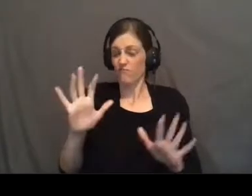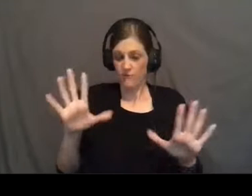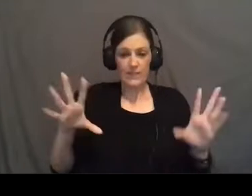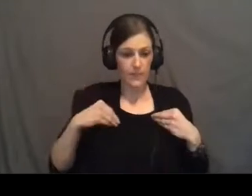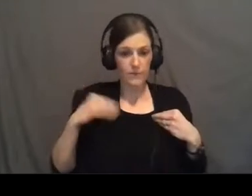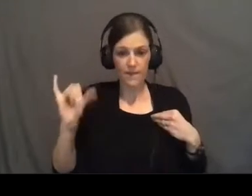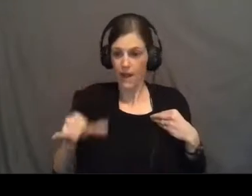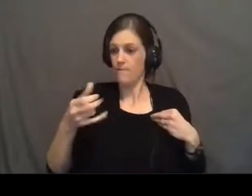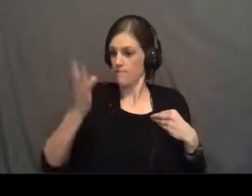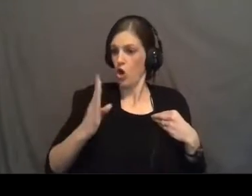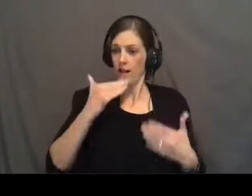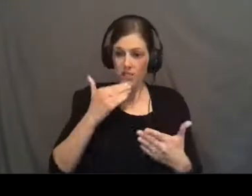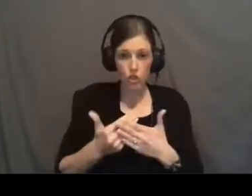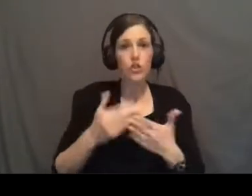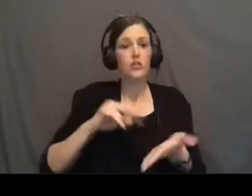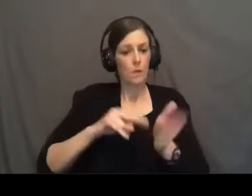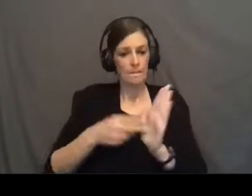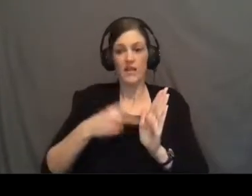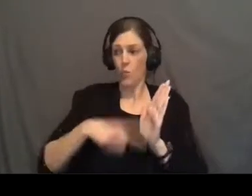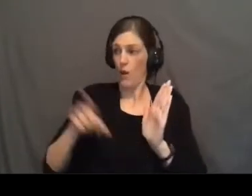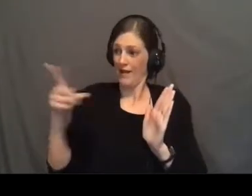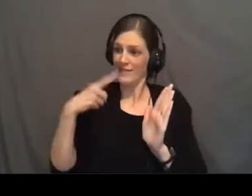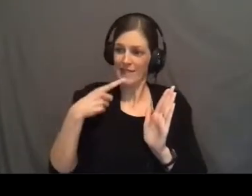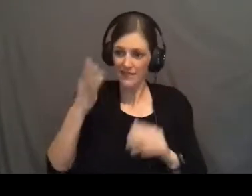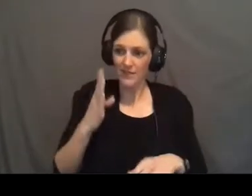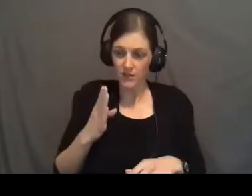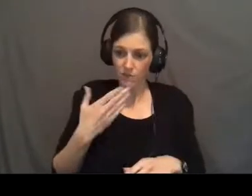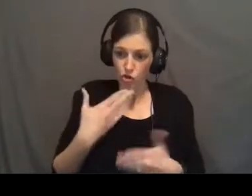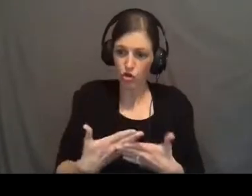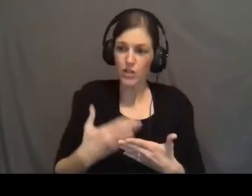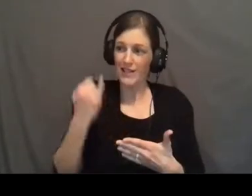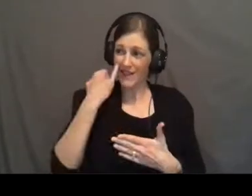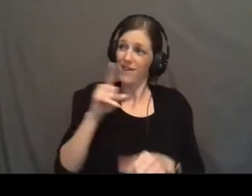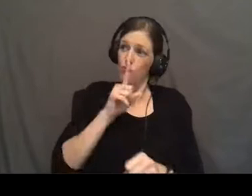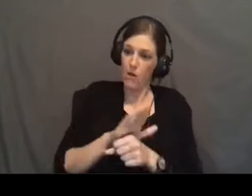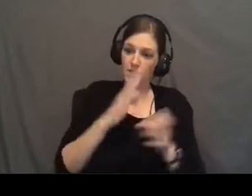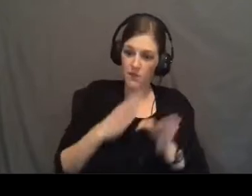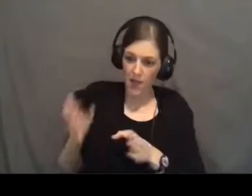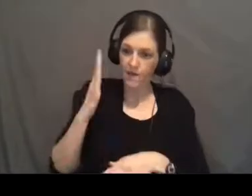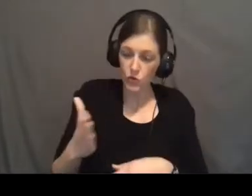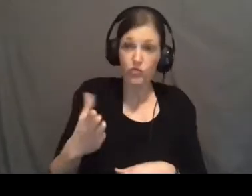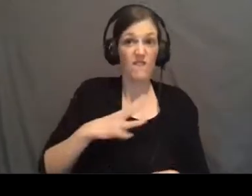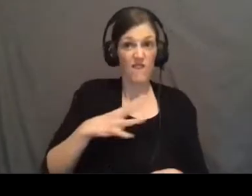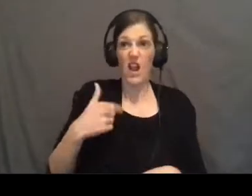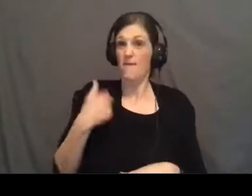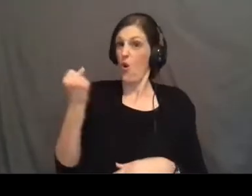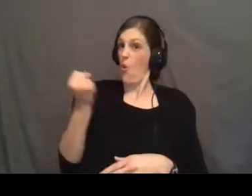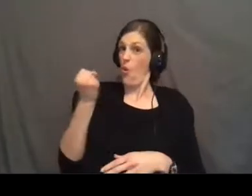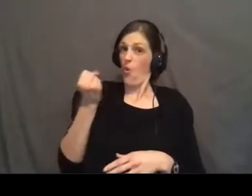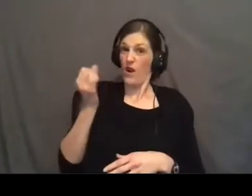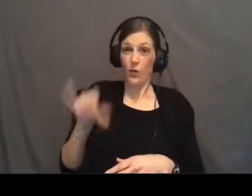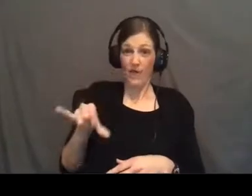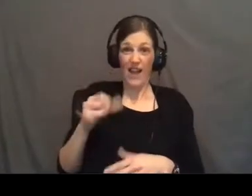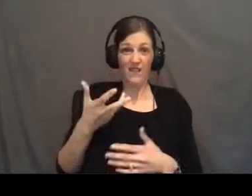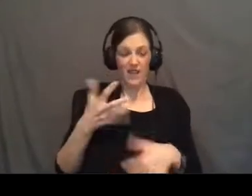God is good, so therefore what God says is good. And if he promised that he has a plan and a future for us, I'm going to hang on to that. And he